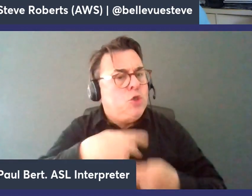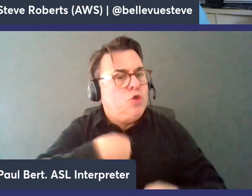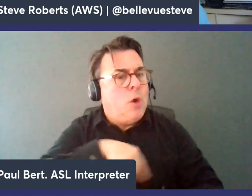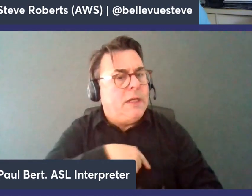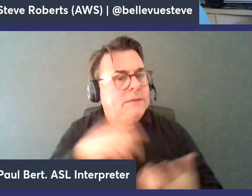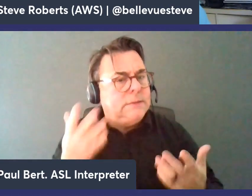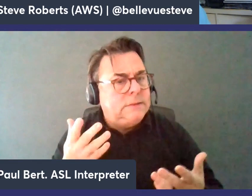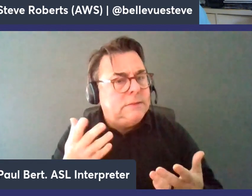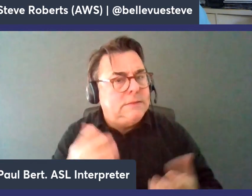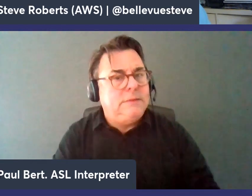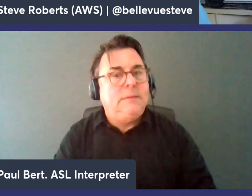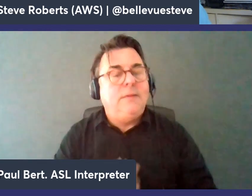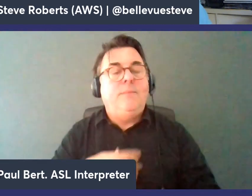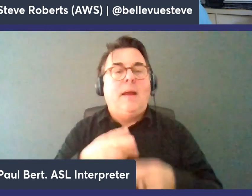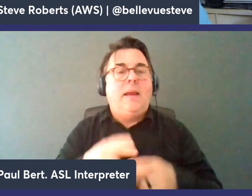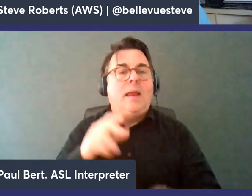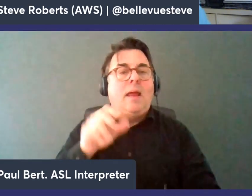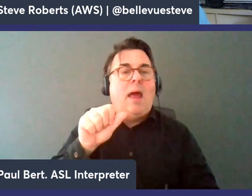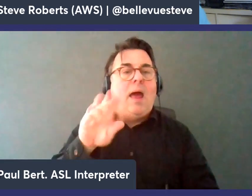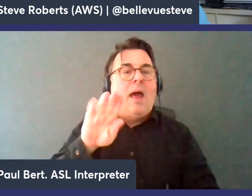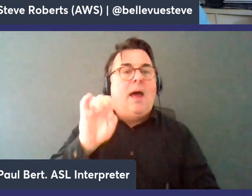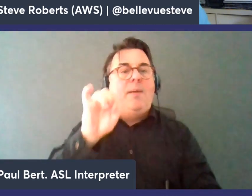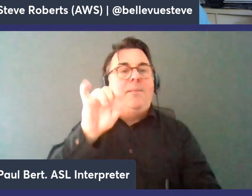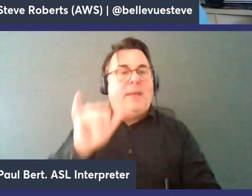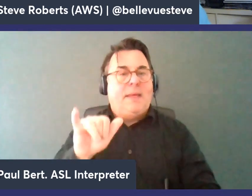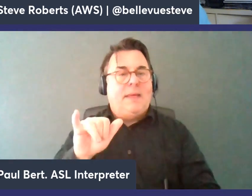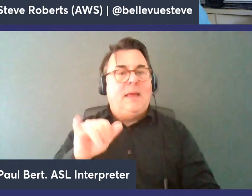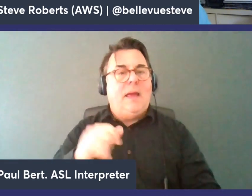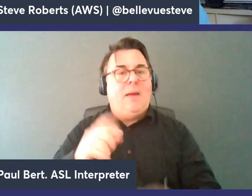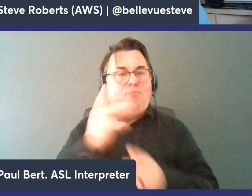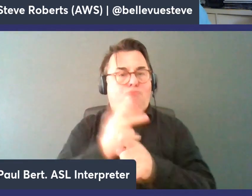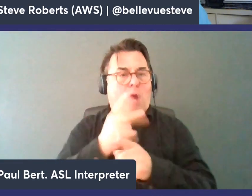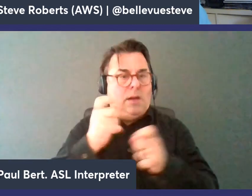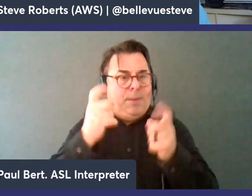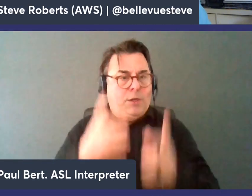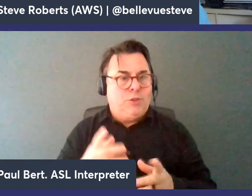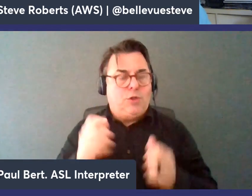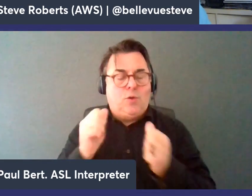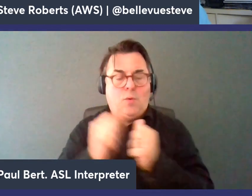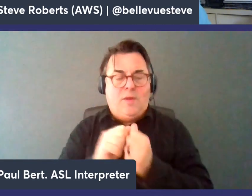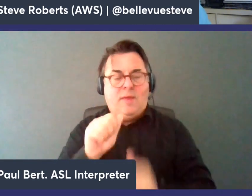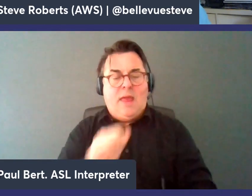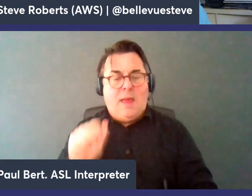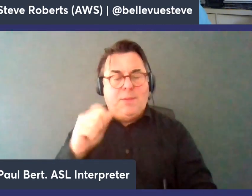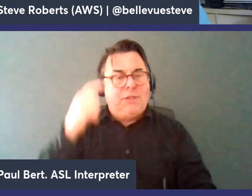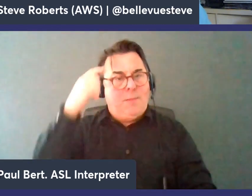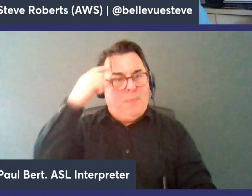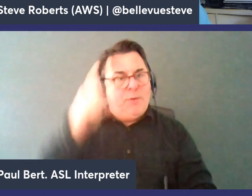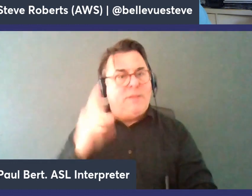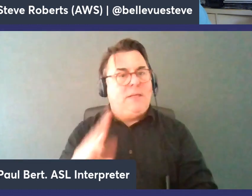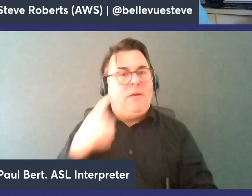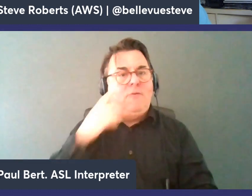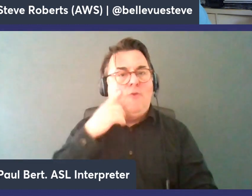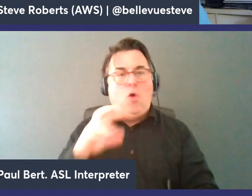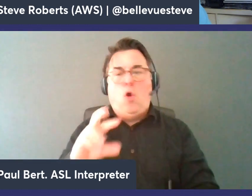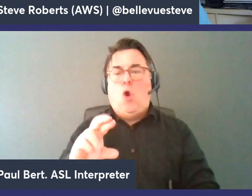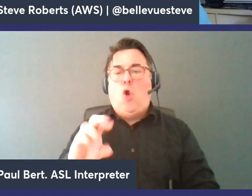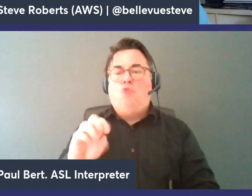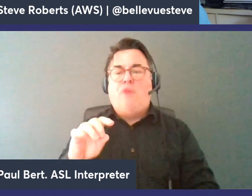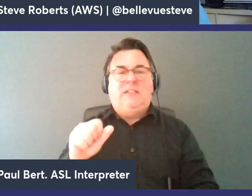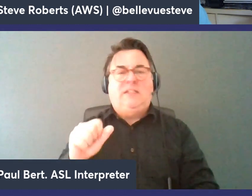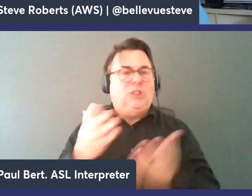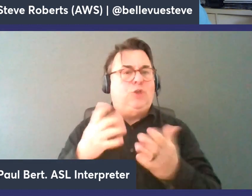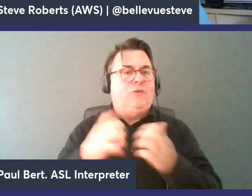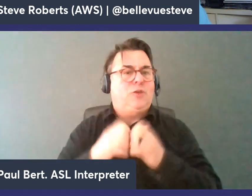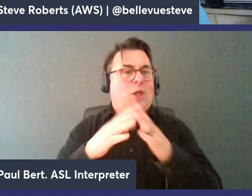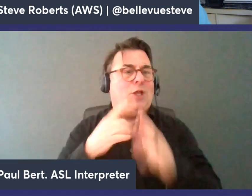my name is abhay uh i'm a product manager with amazon memory db for redis uh service we launched